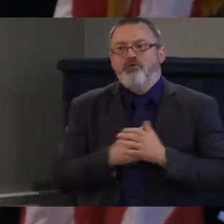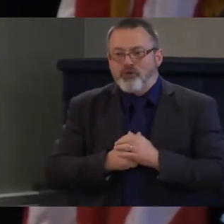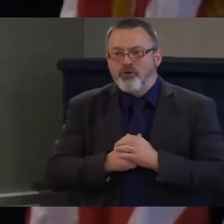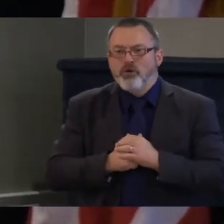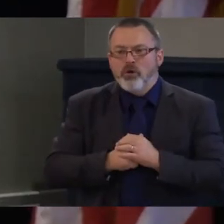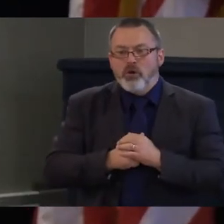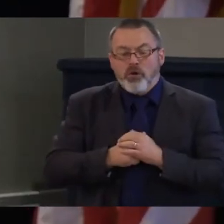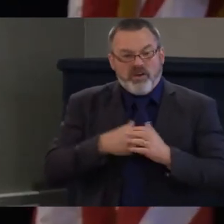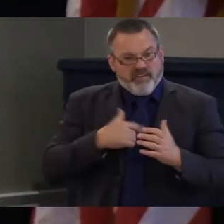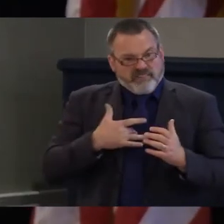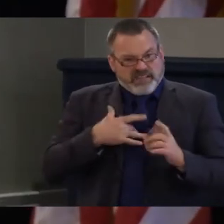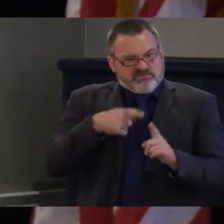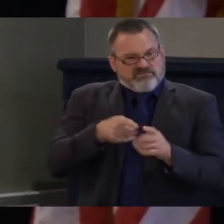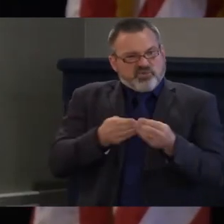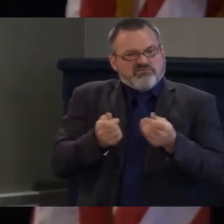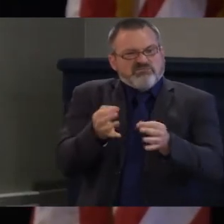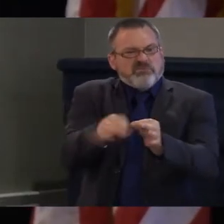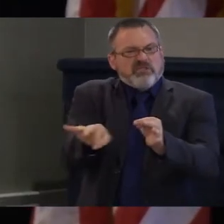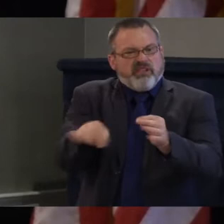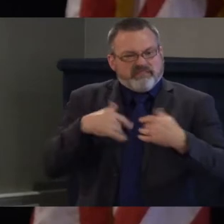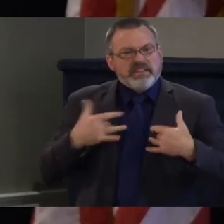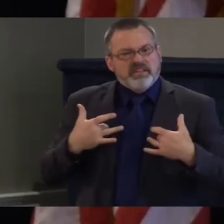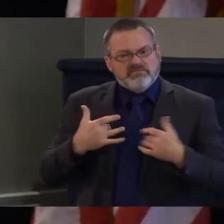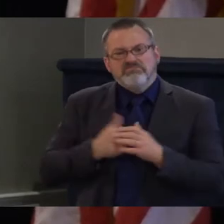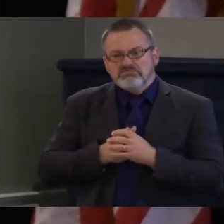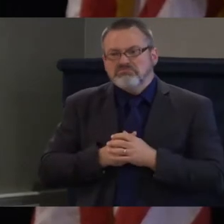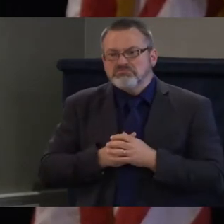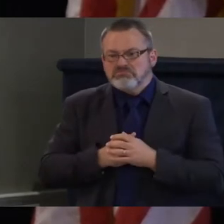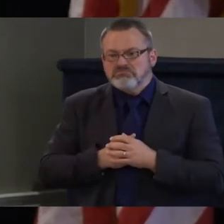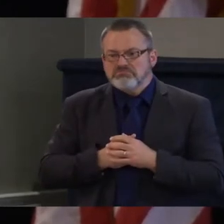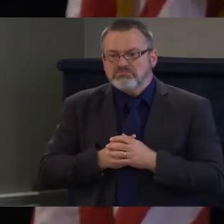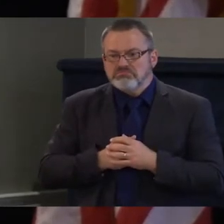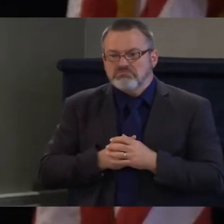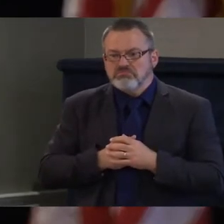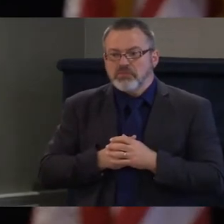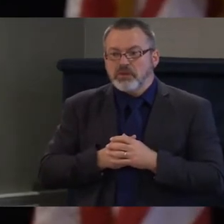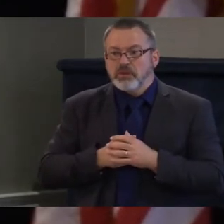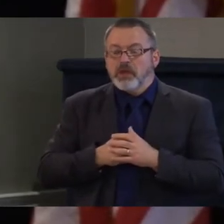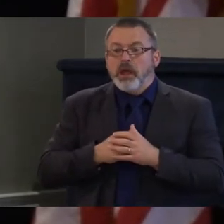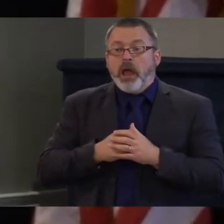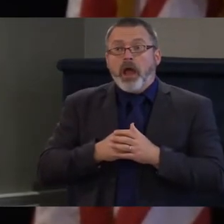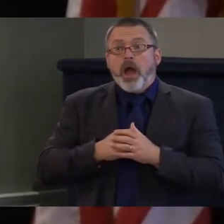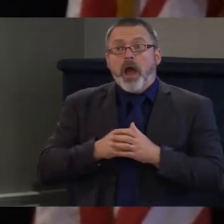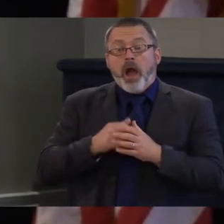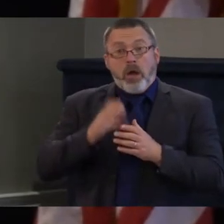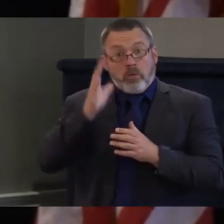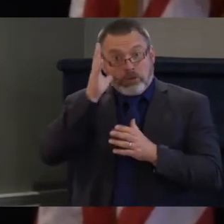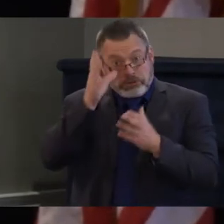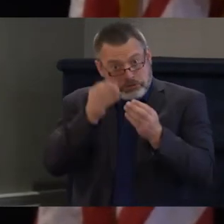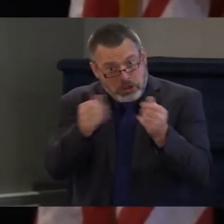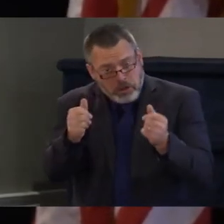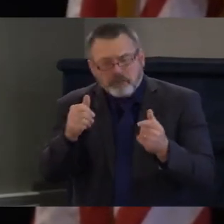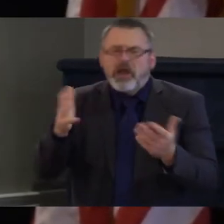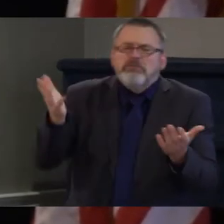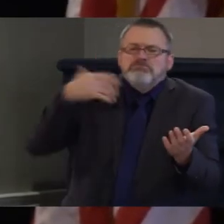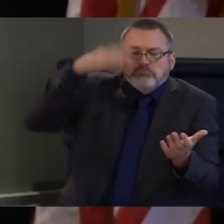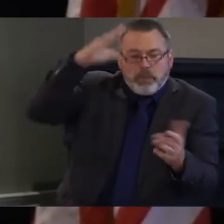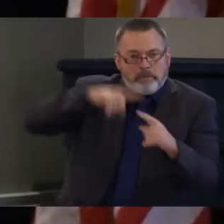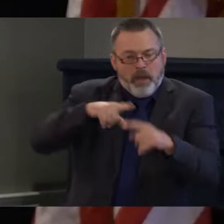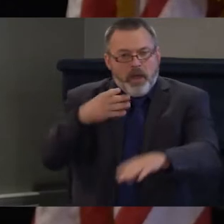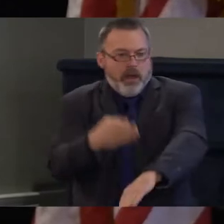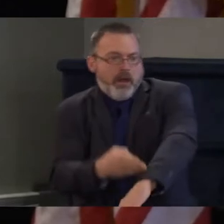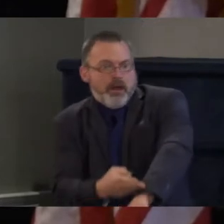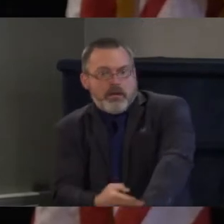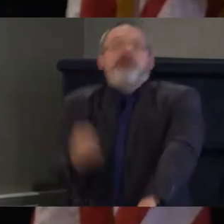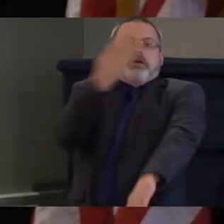solve. One of the, the greatest problems, maybe not solve, but we could make a big dent in, is if we could